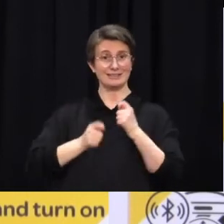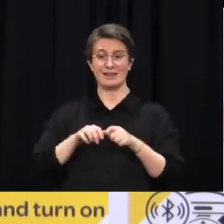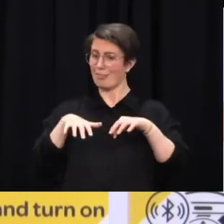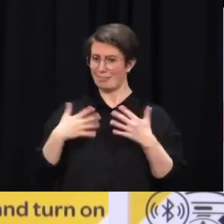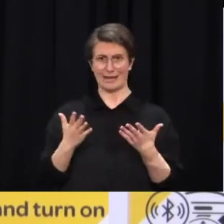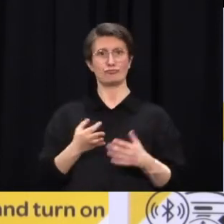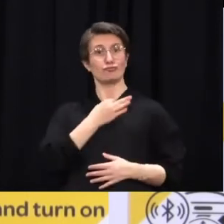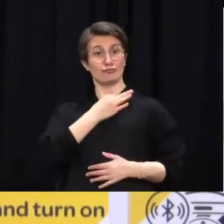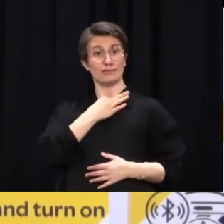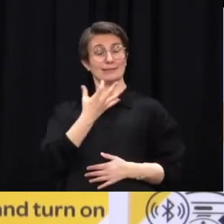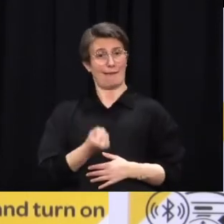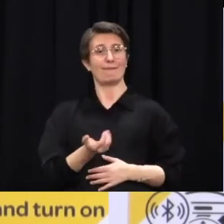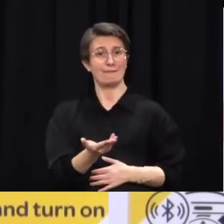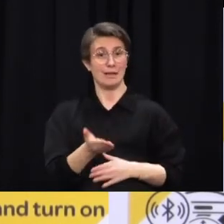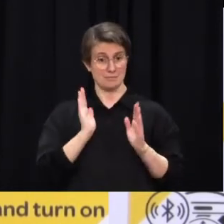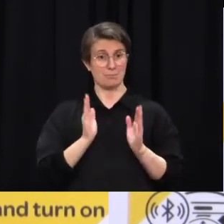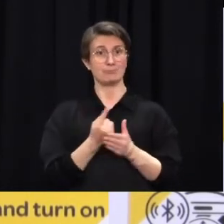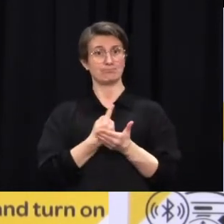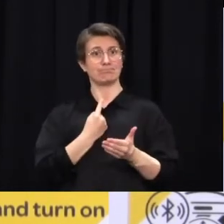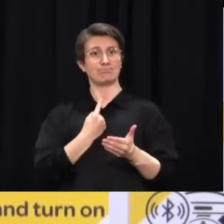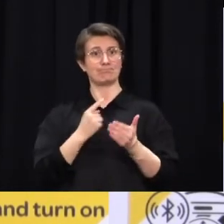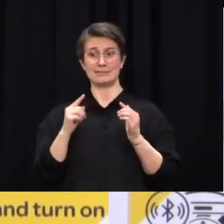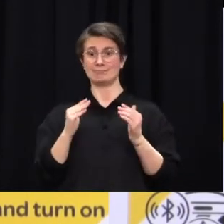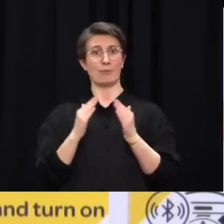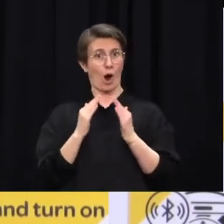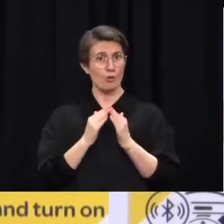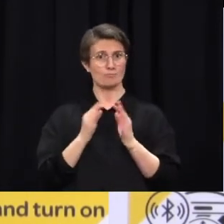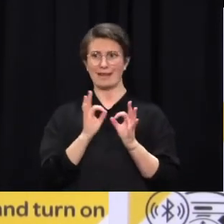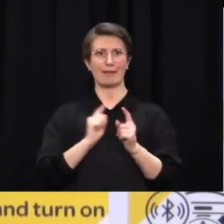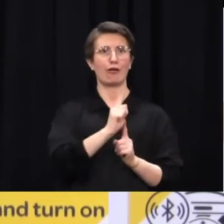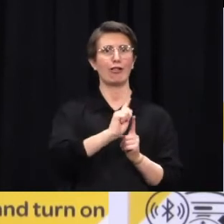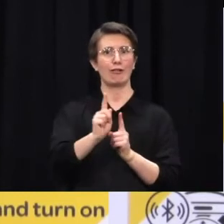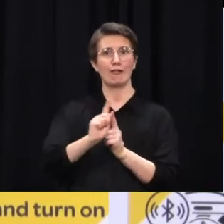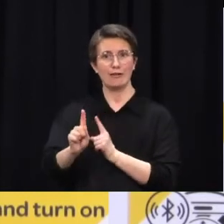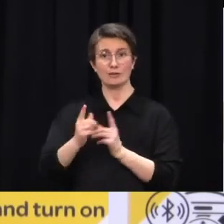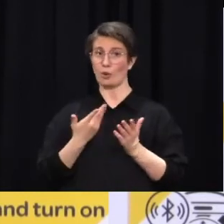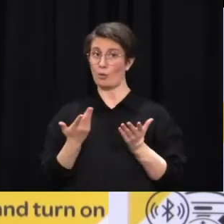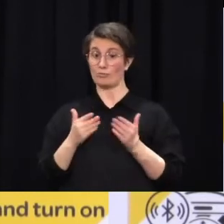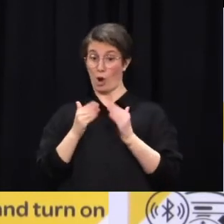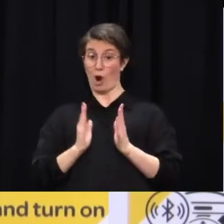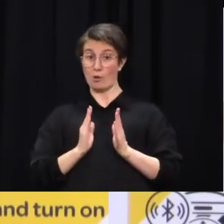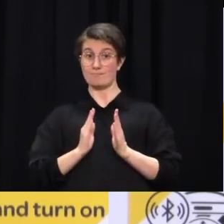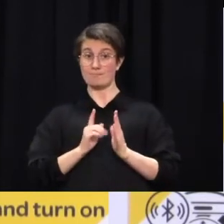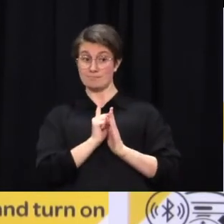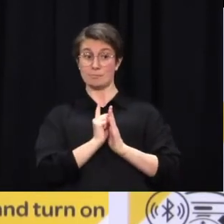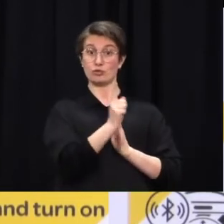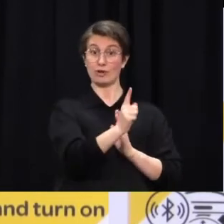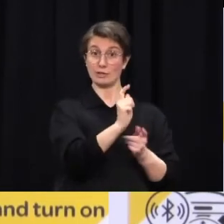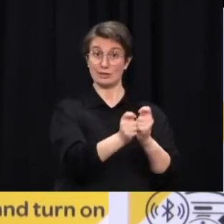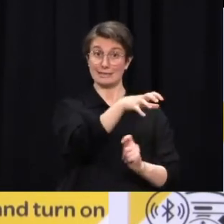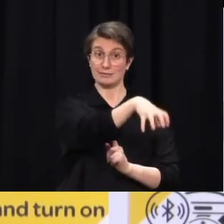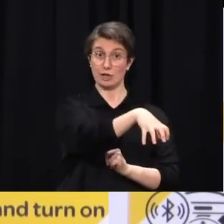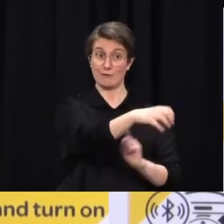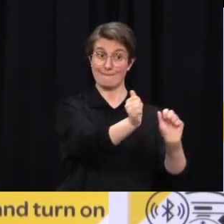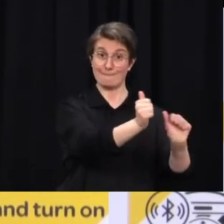confirmation that you're not at risk because you've got a negative test result, then really we want you going straight to the testing station and straight home again and avoiding coming